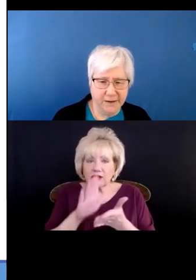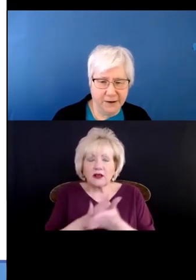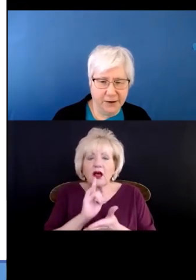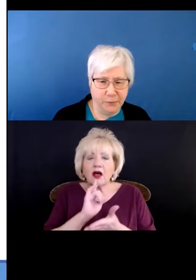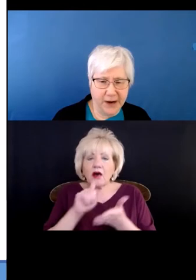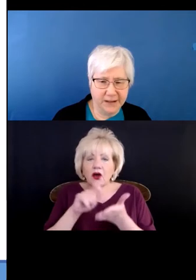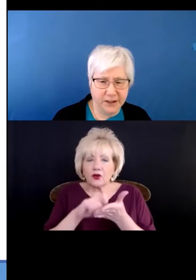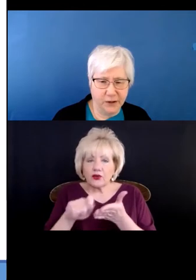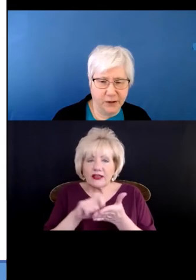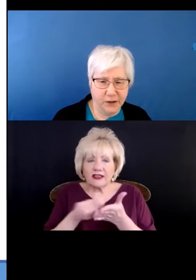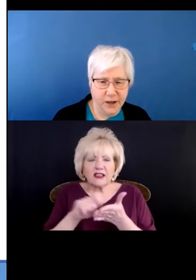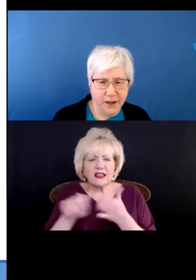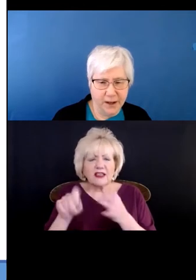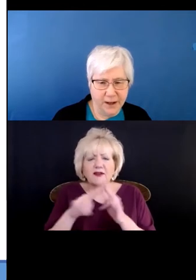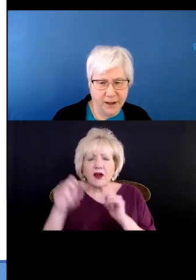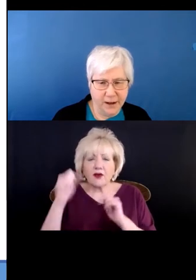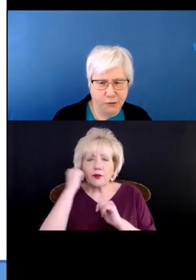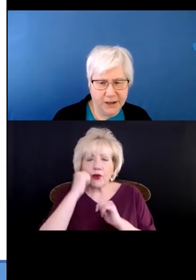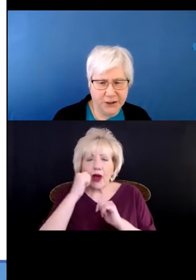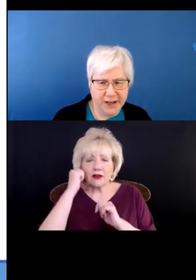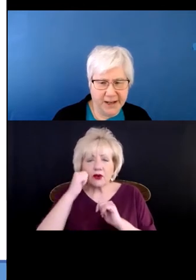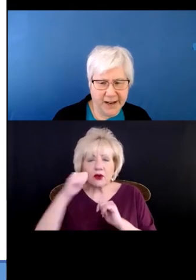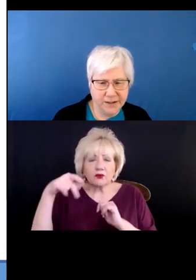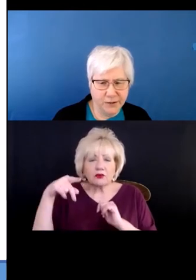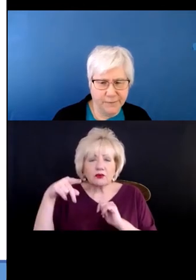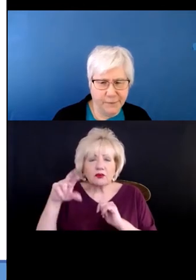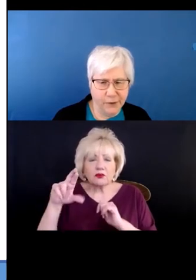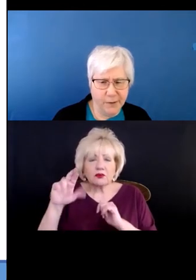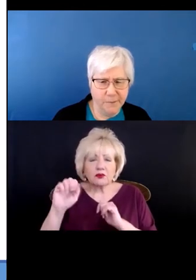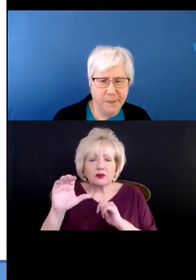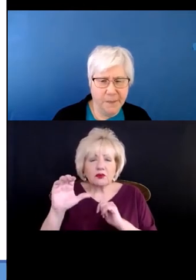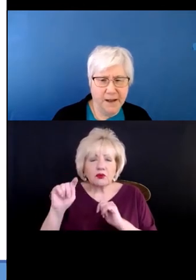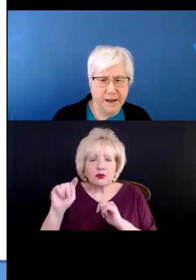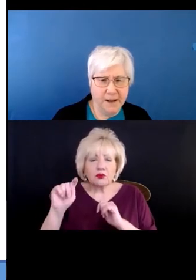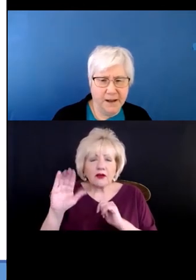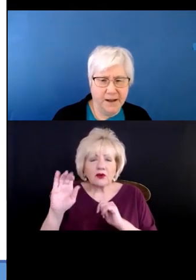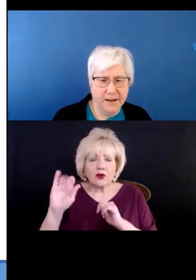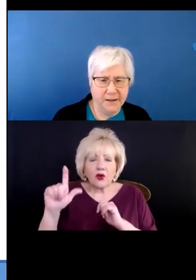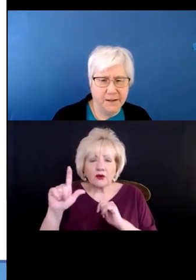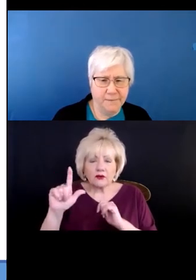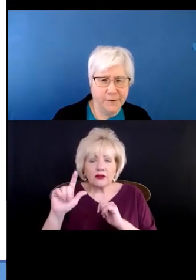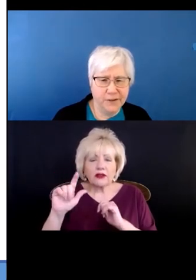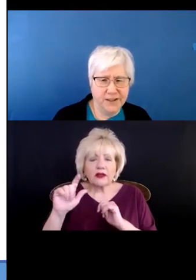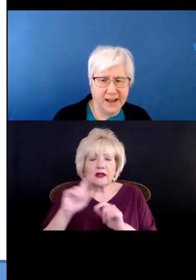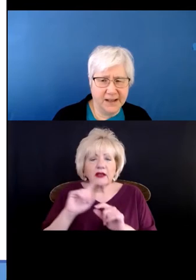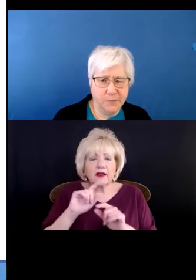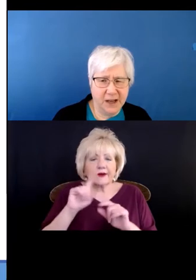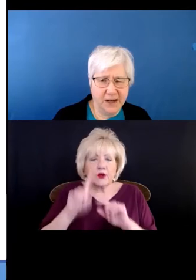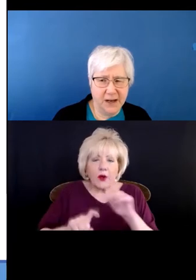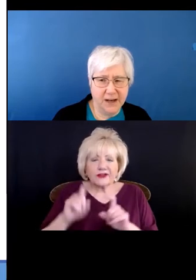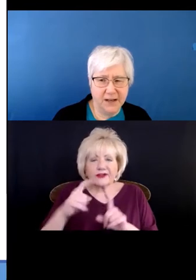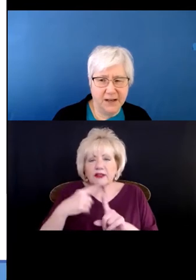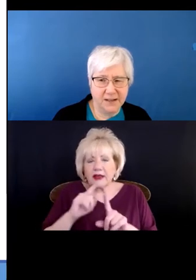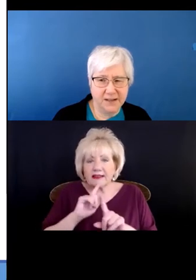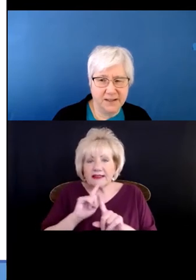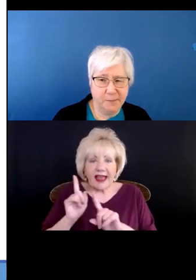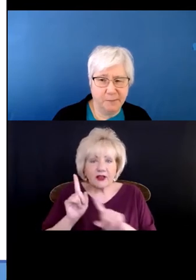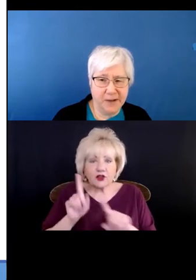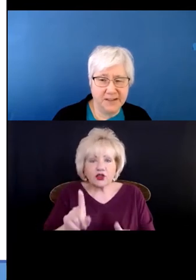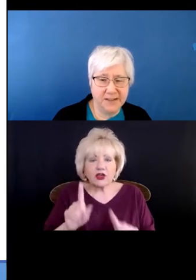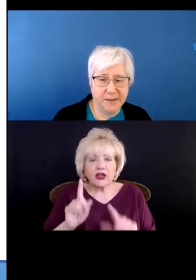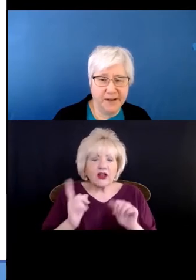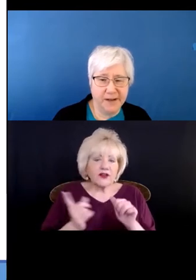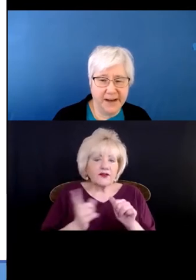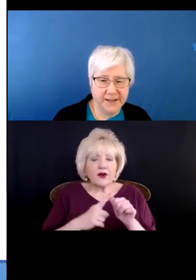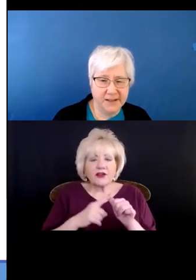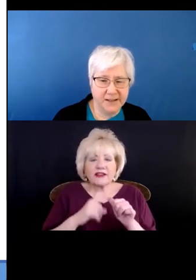in very practical question and answer form. The first document is a step